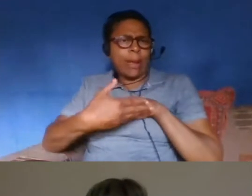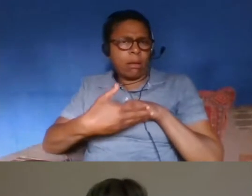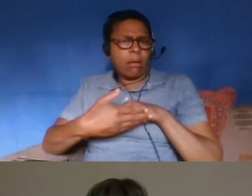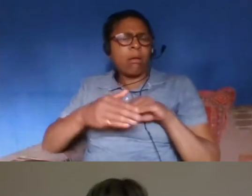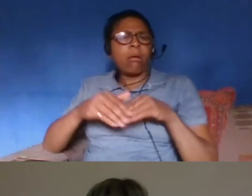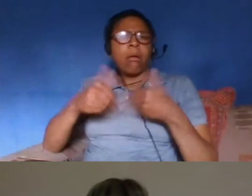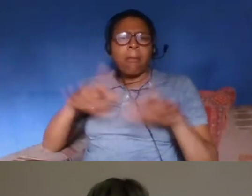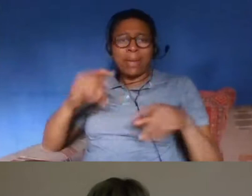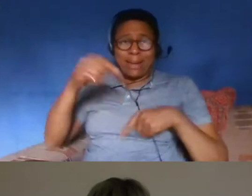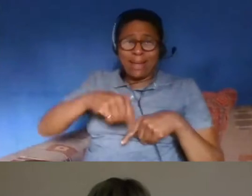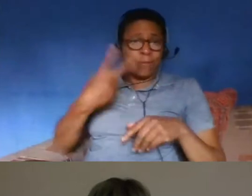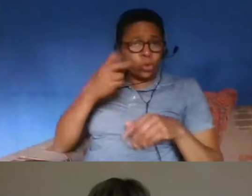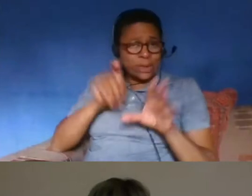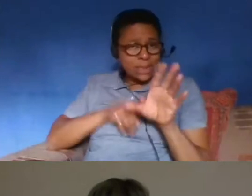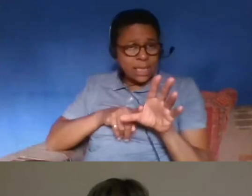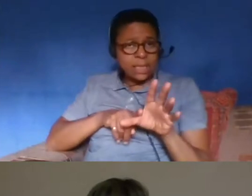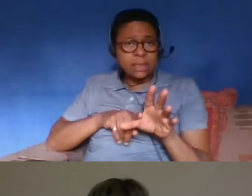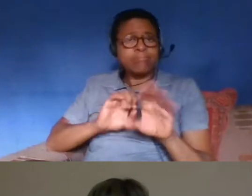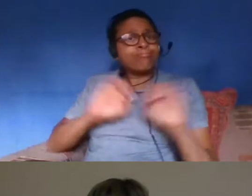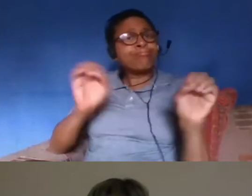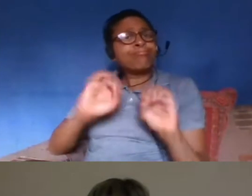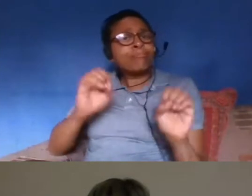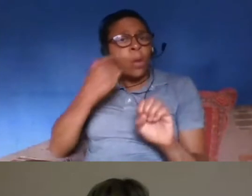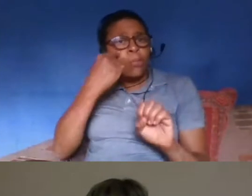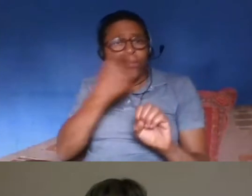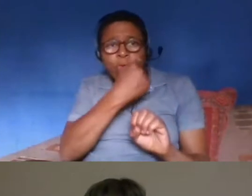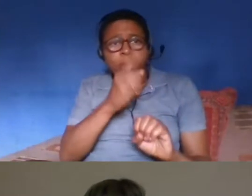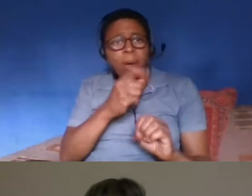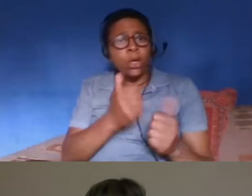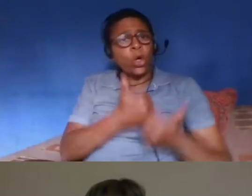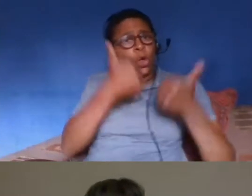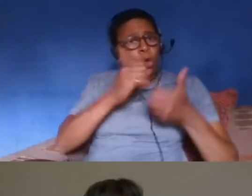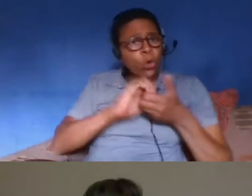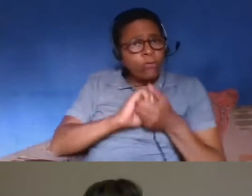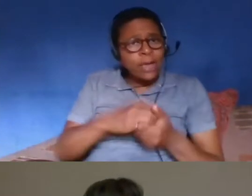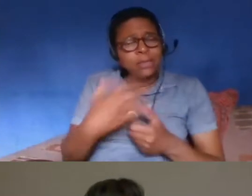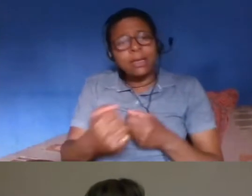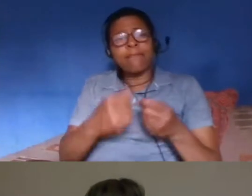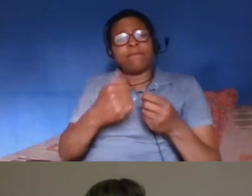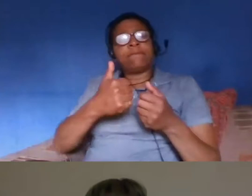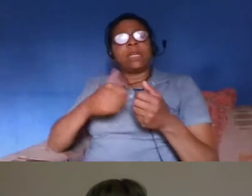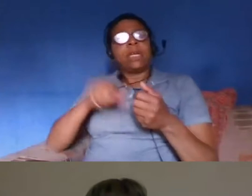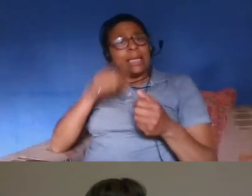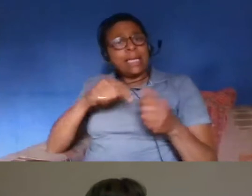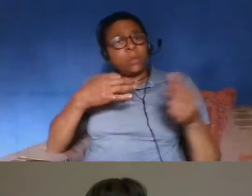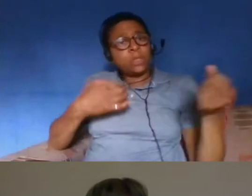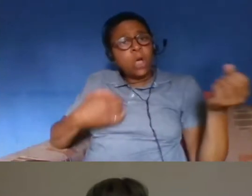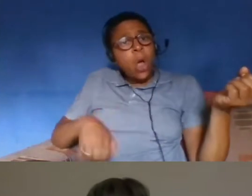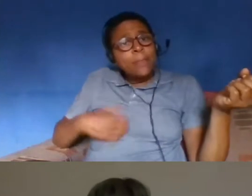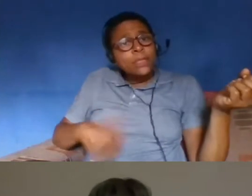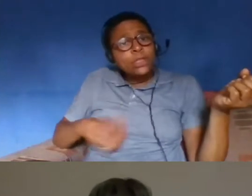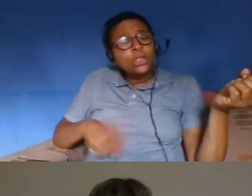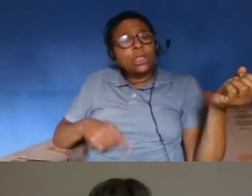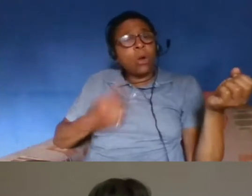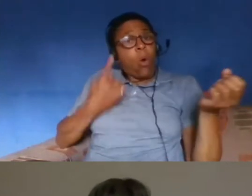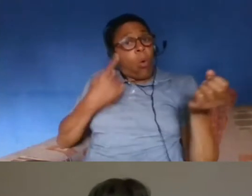have proof but he had good friends and he was a musician and one of them had been keeping all of his um